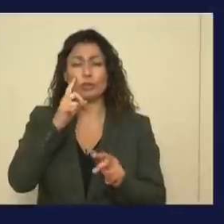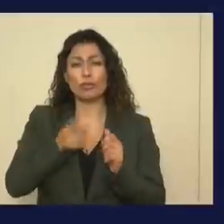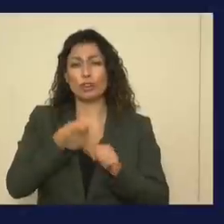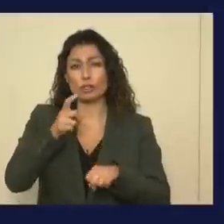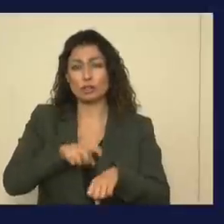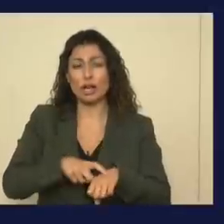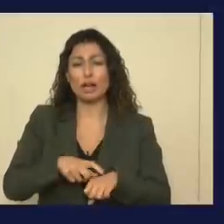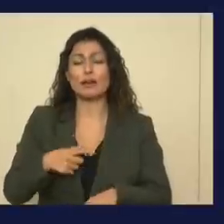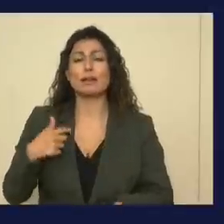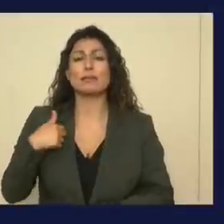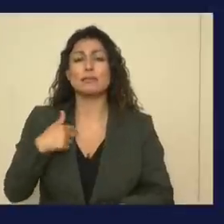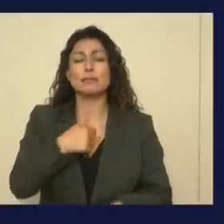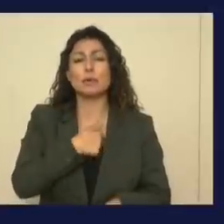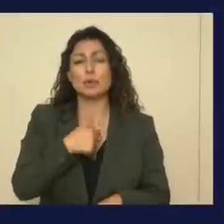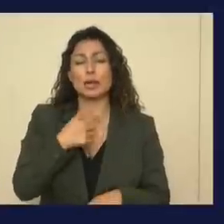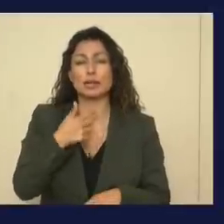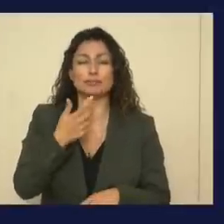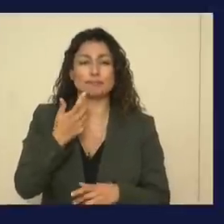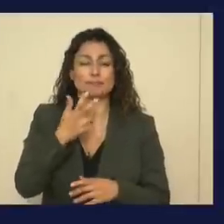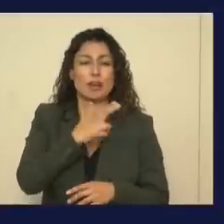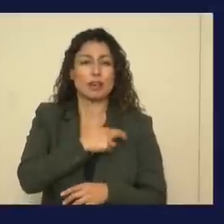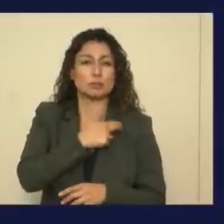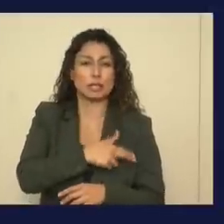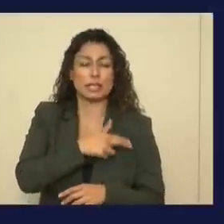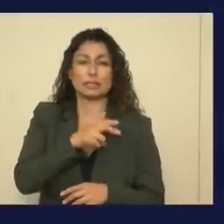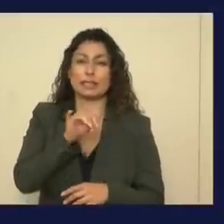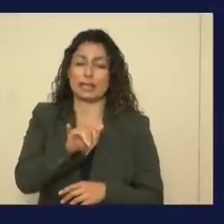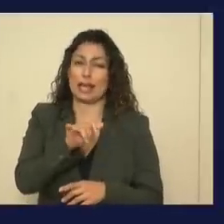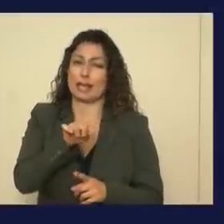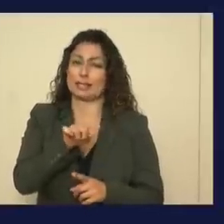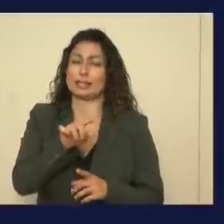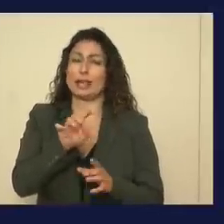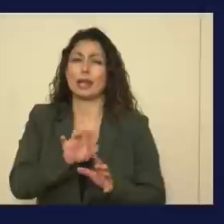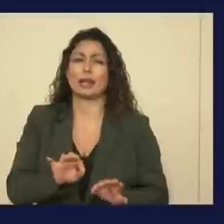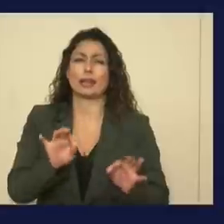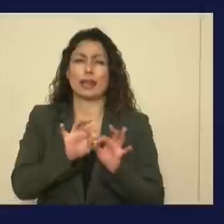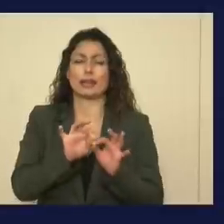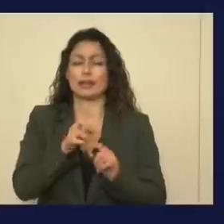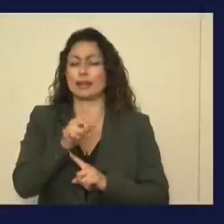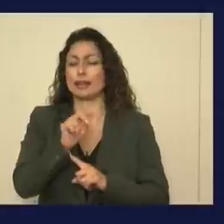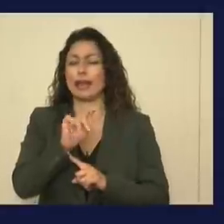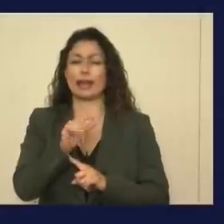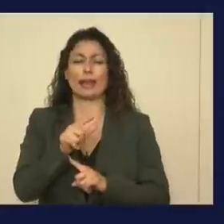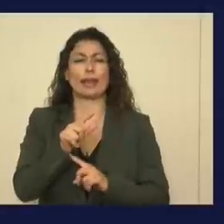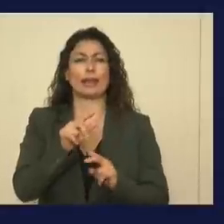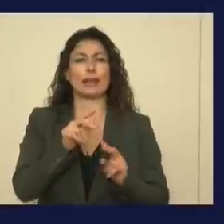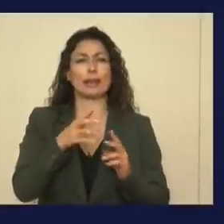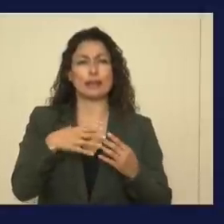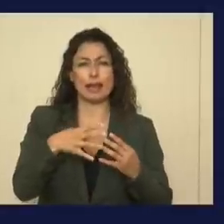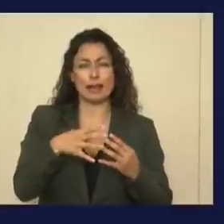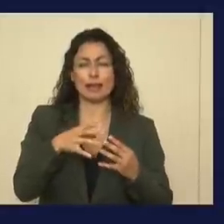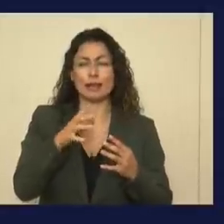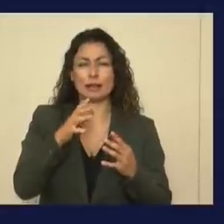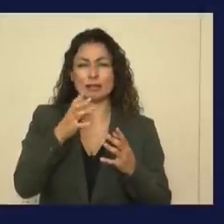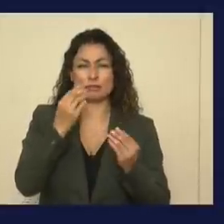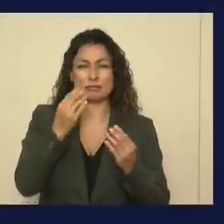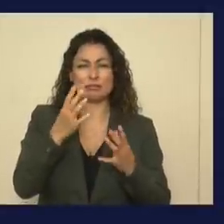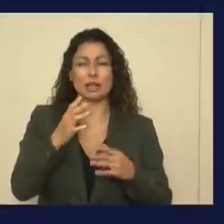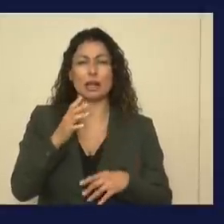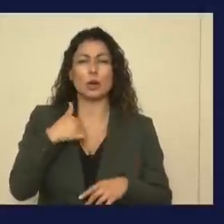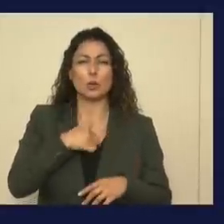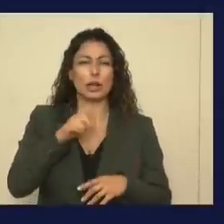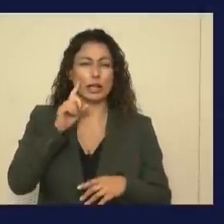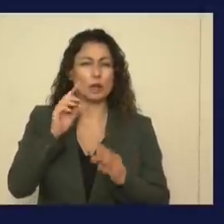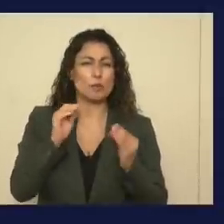first time, hospitalizations is an important gating criteria, gating criteria, which you'll hear more about from Dr.